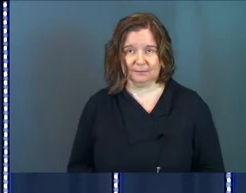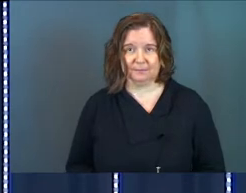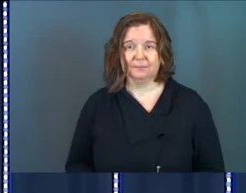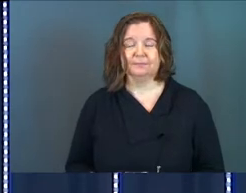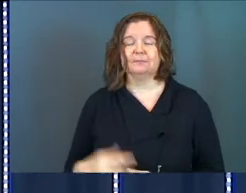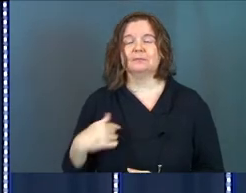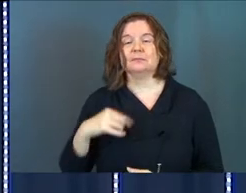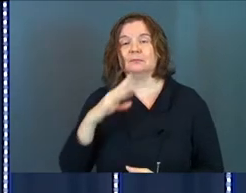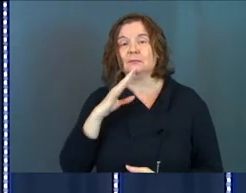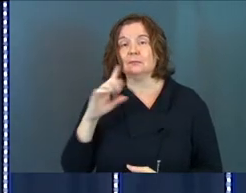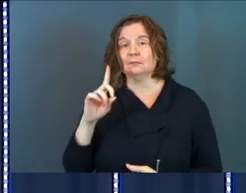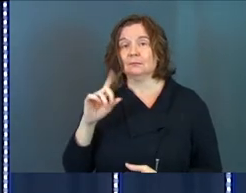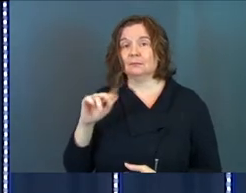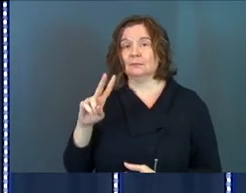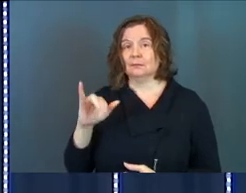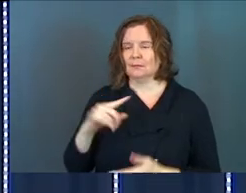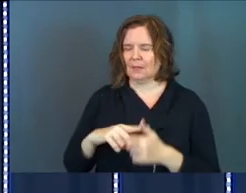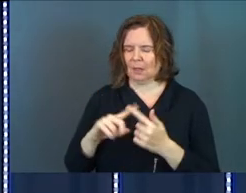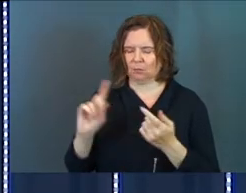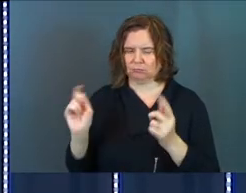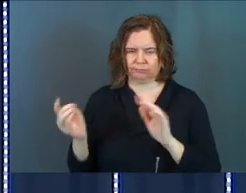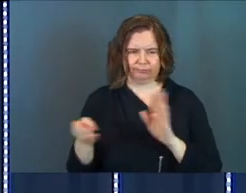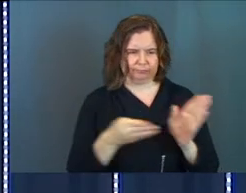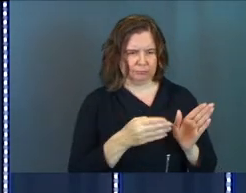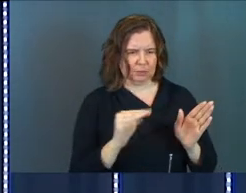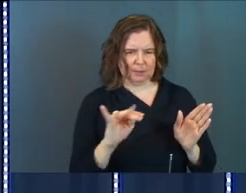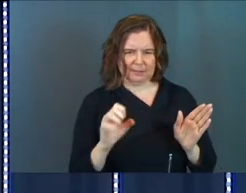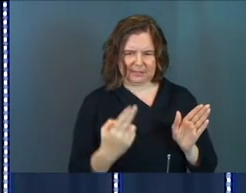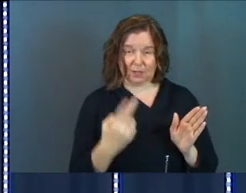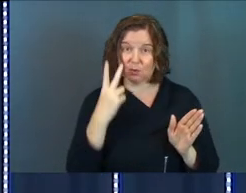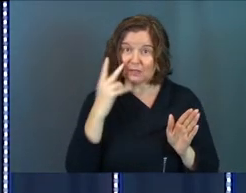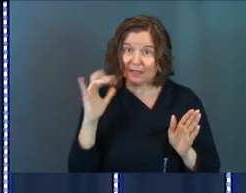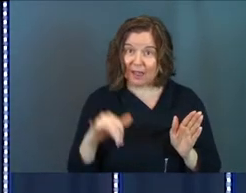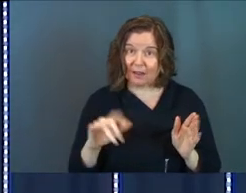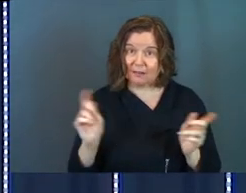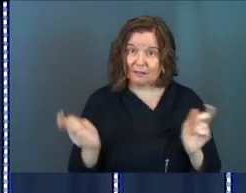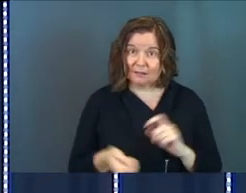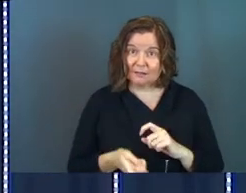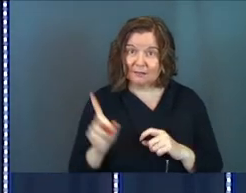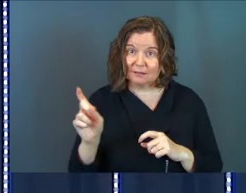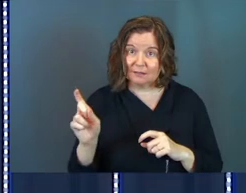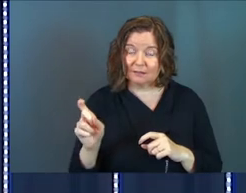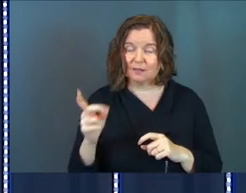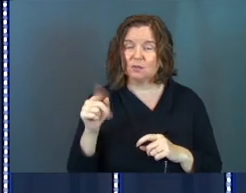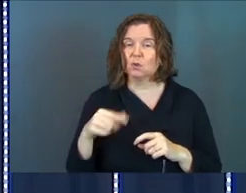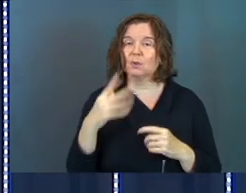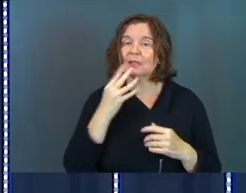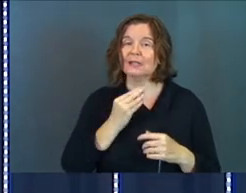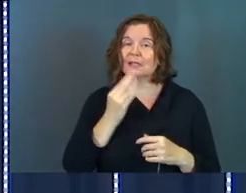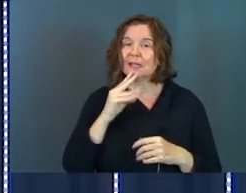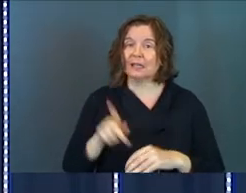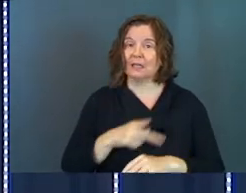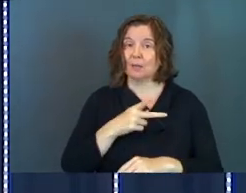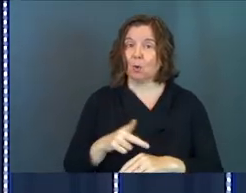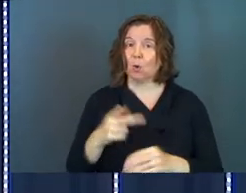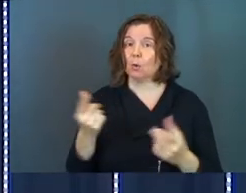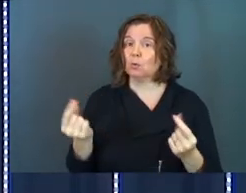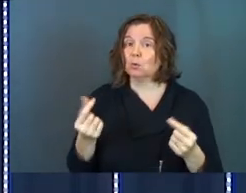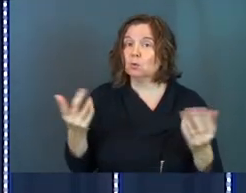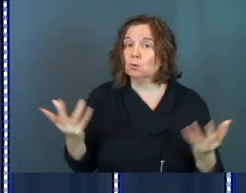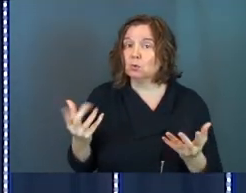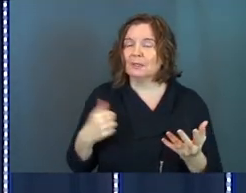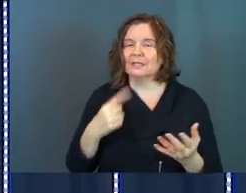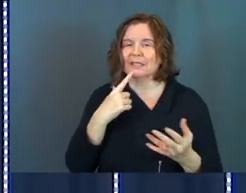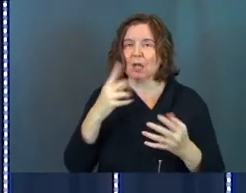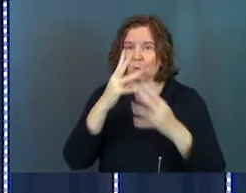So we're talking about David, but then all of a sudden we go over into Messiah. Do you see that? So this Hebrew poem, what it's doing is it's